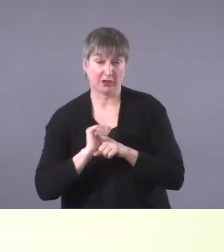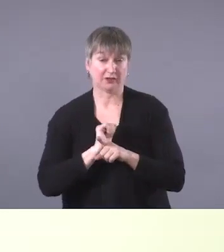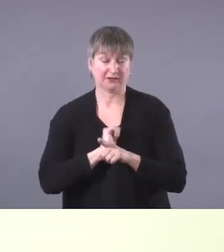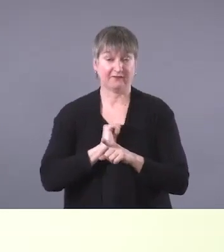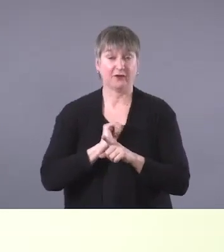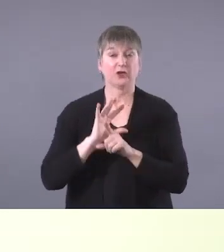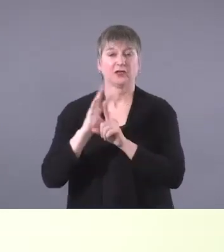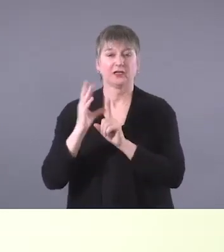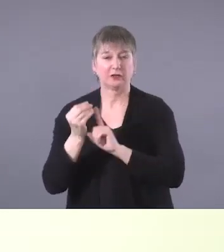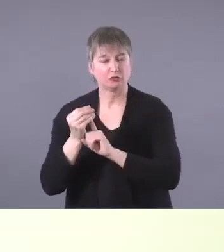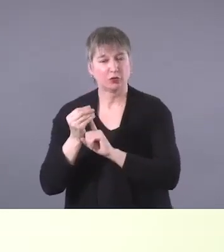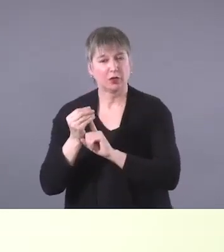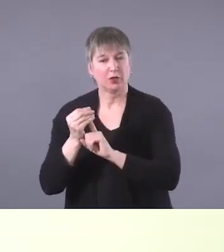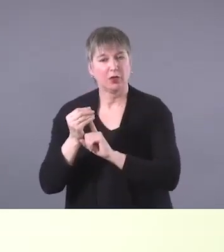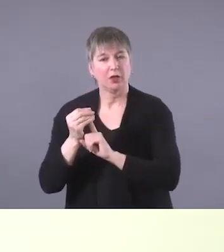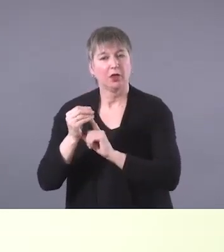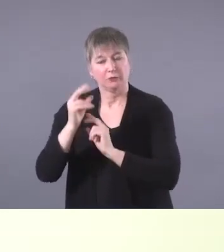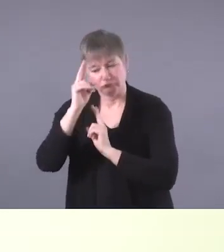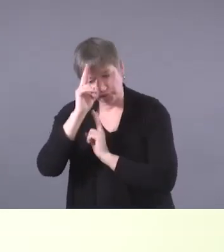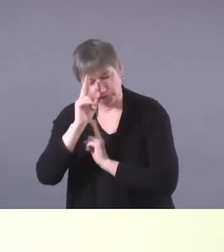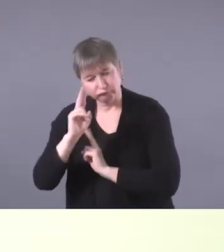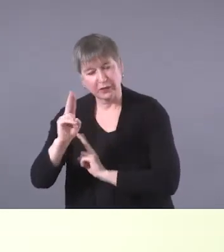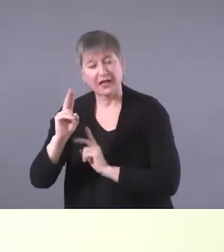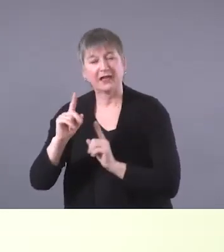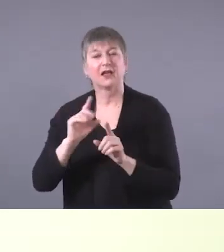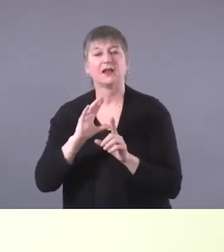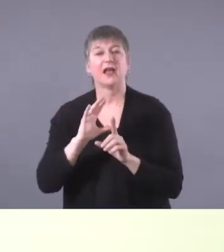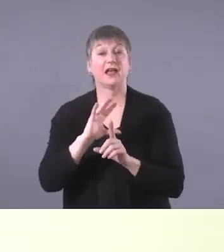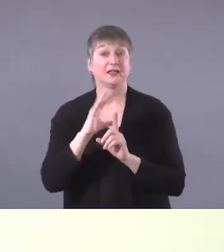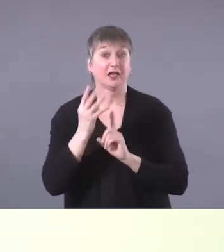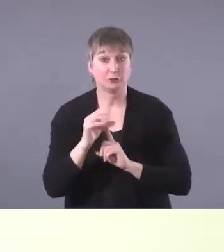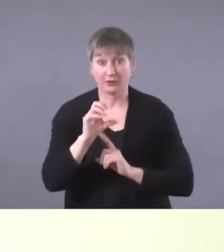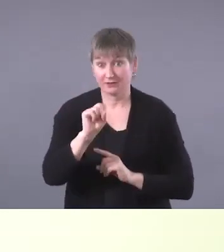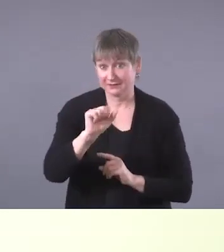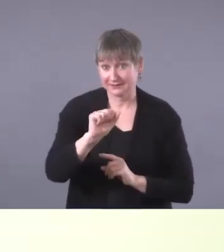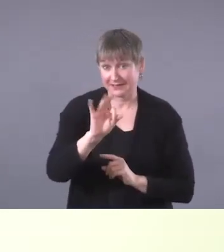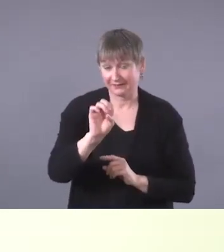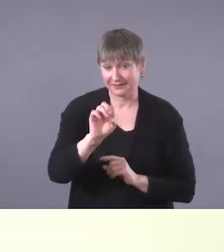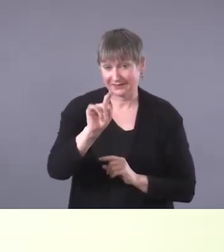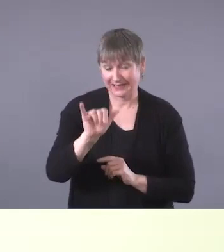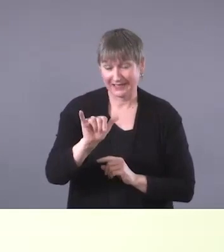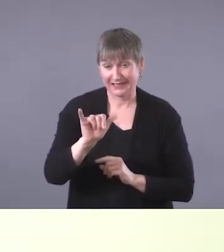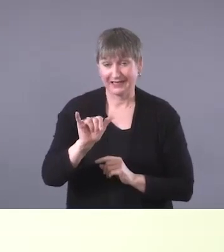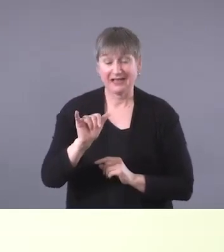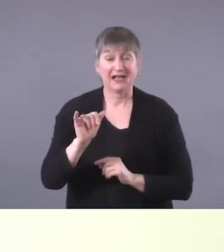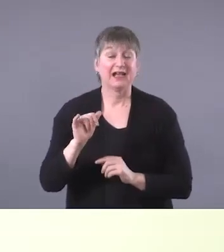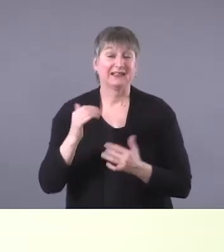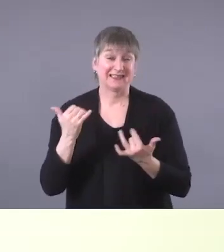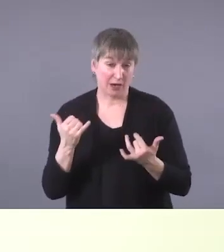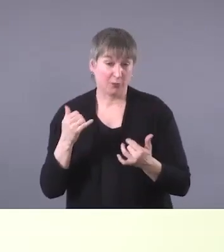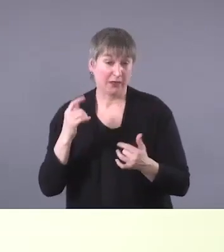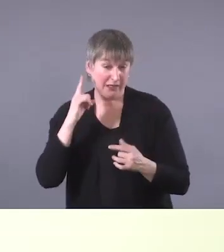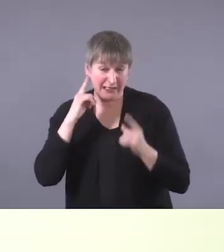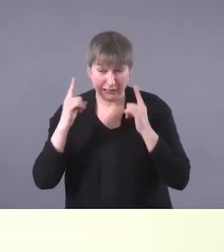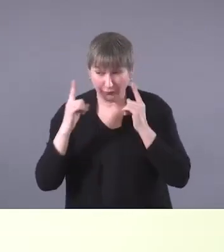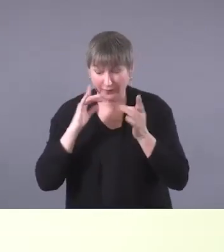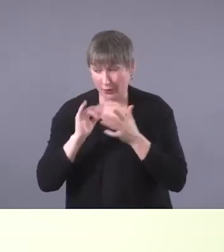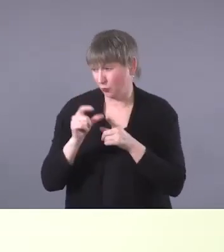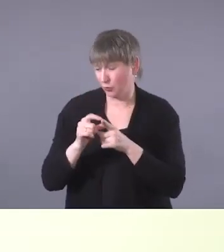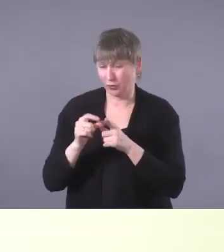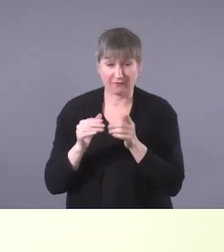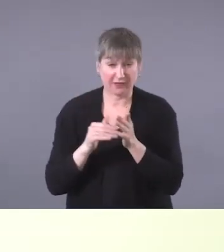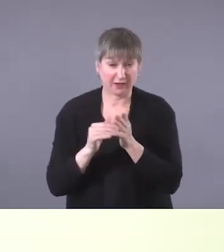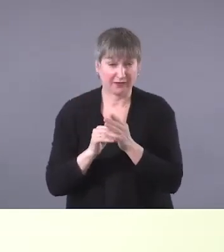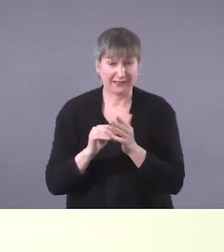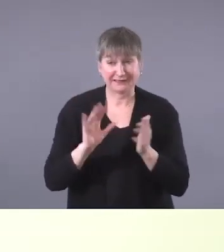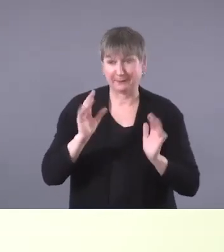So, um, cultural humility, the, these words I think are used very often. Um, like they're, it's like they're buzzwords